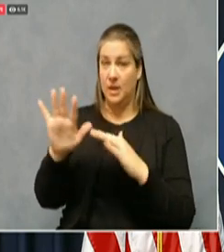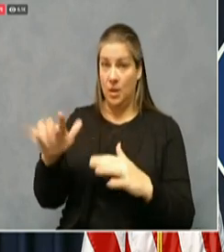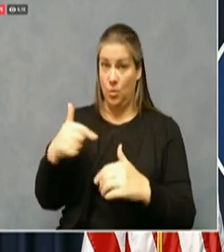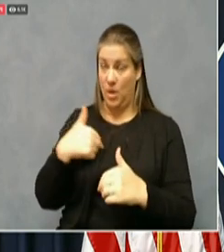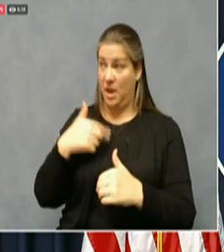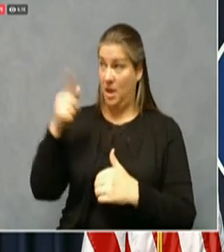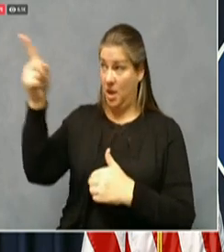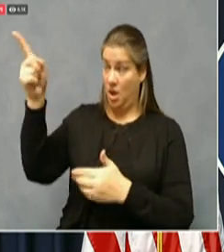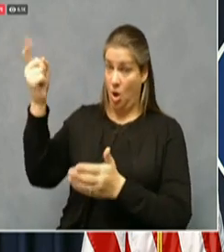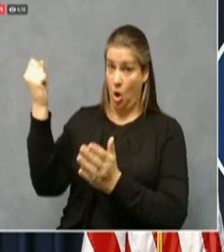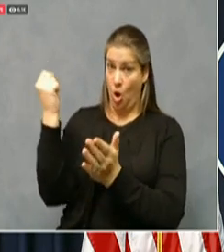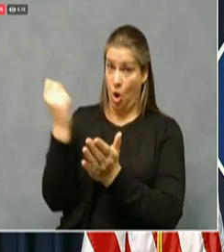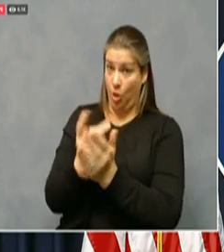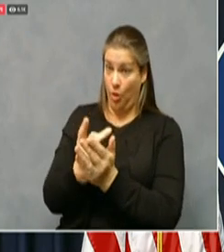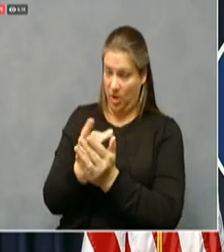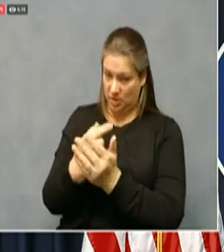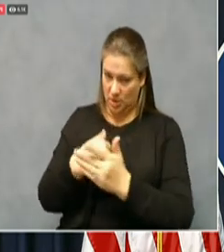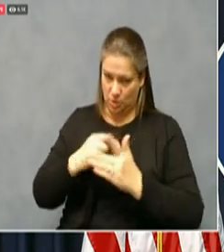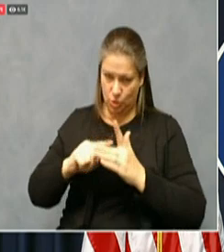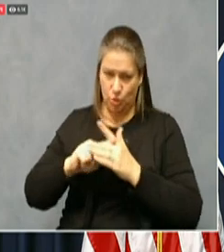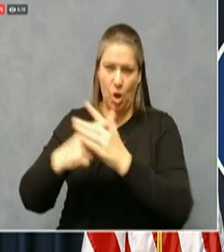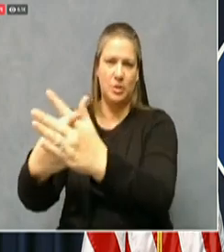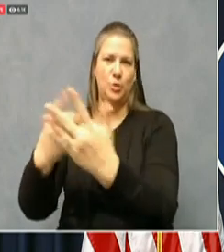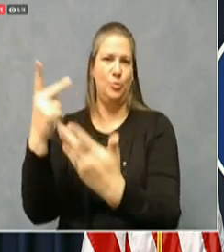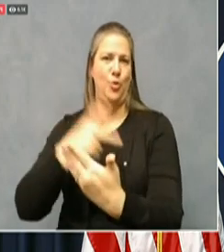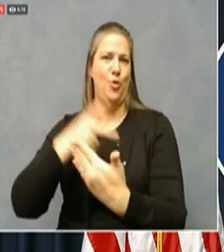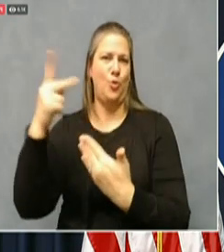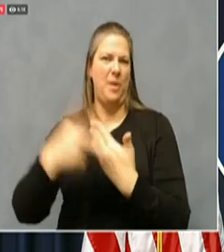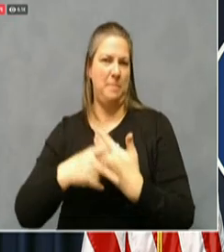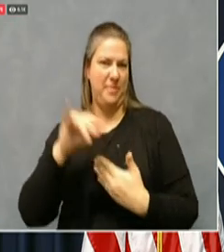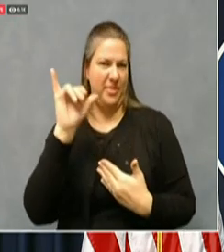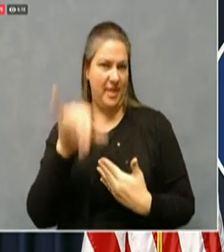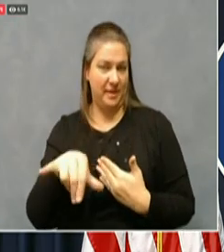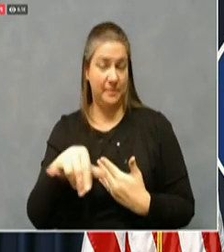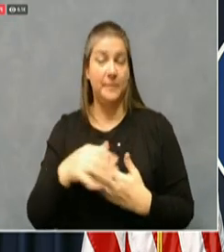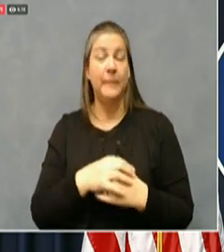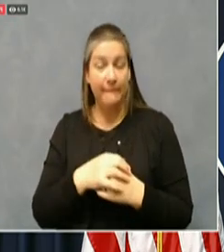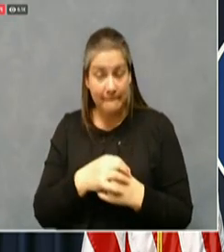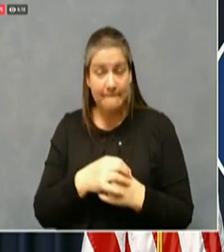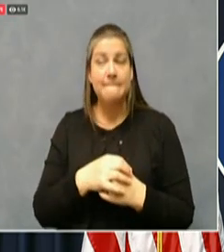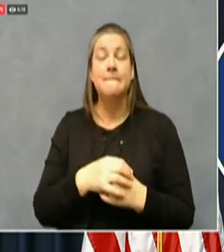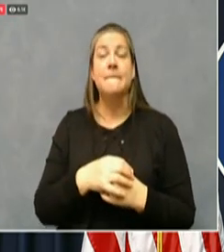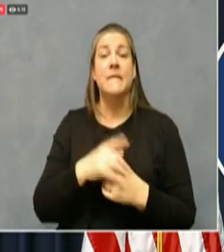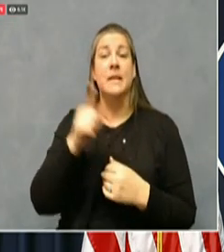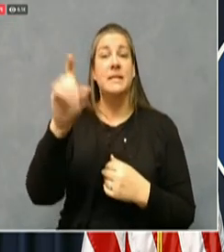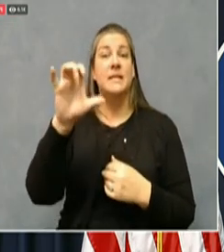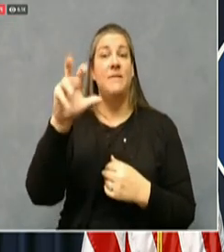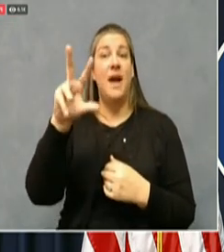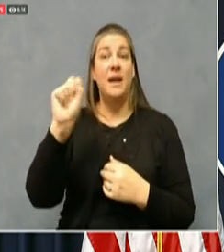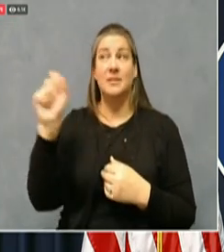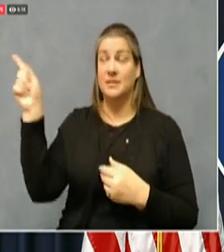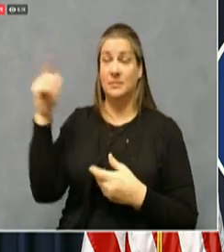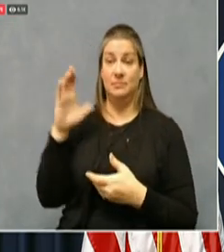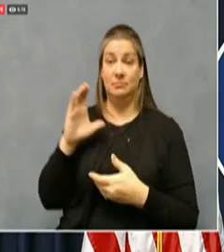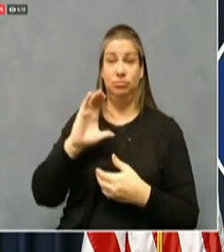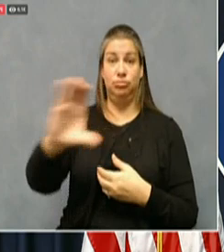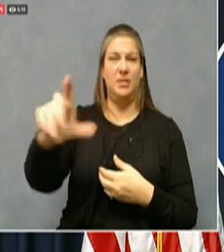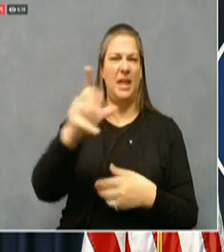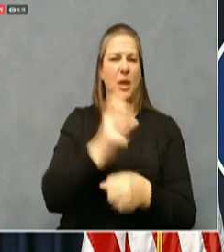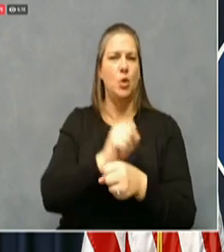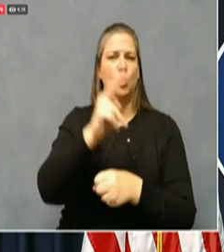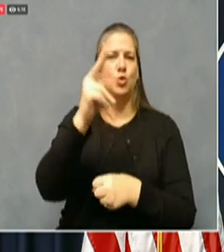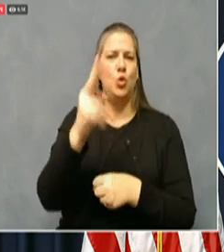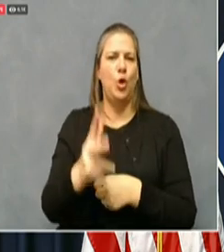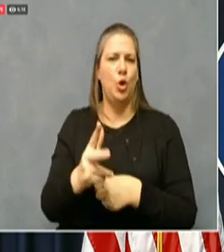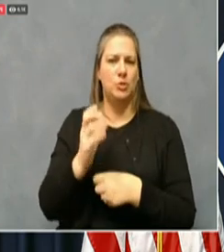Uh, and so what they then start doing with the with the amount they're going to get, which is that two thirds is they start